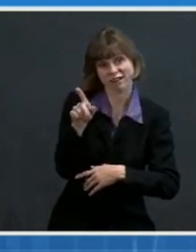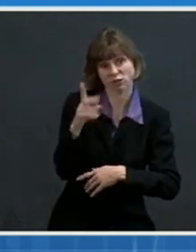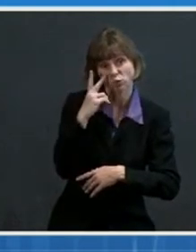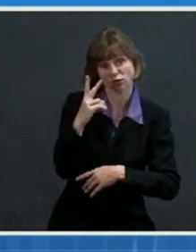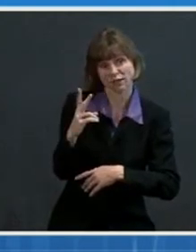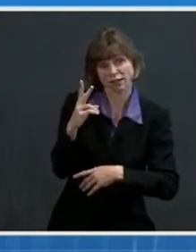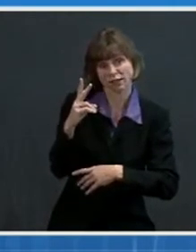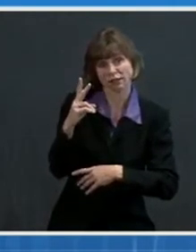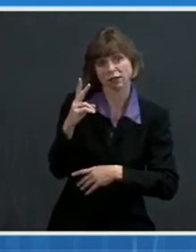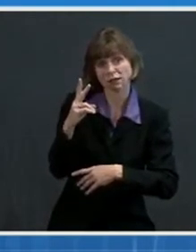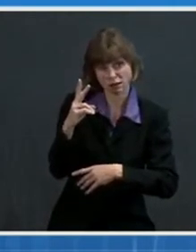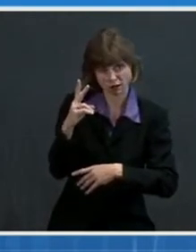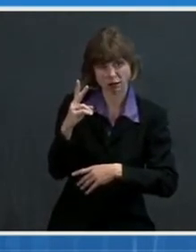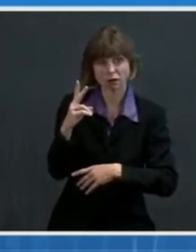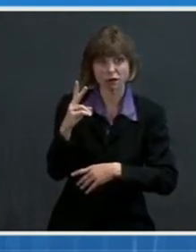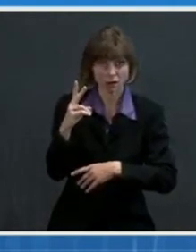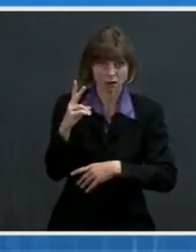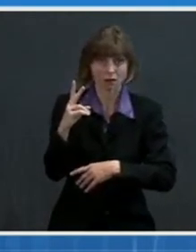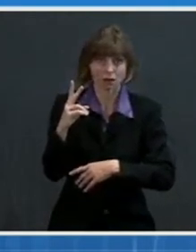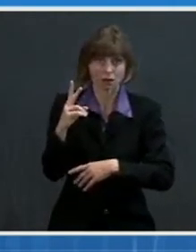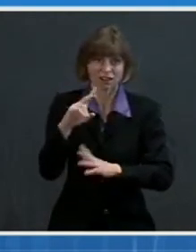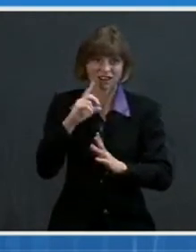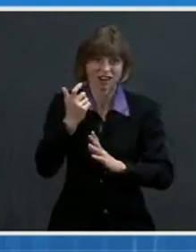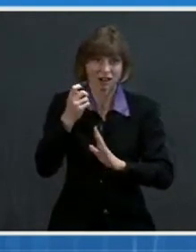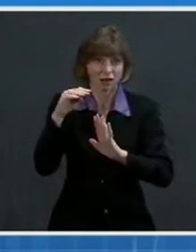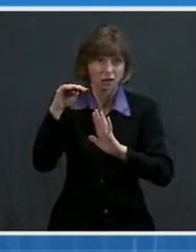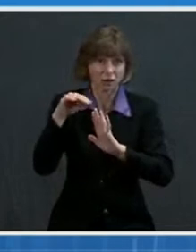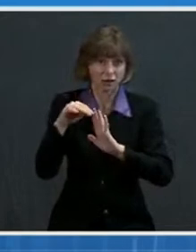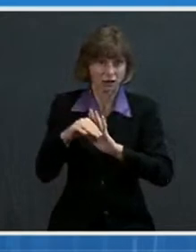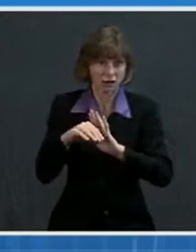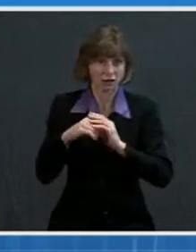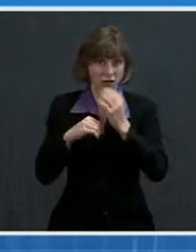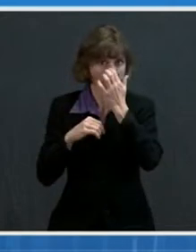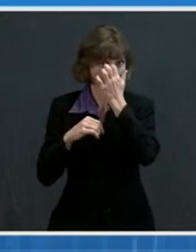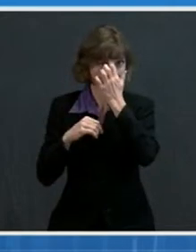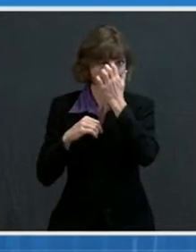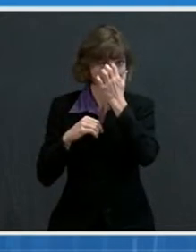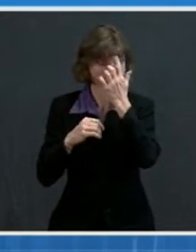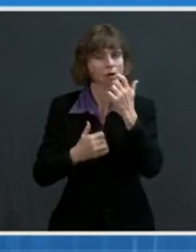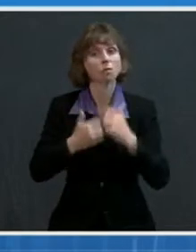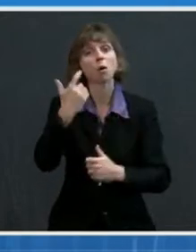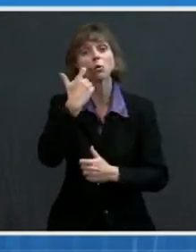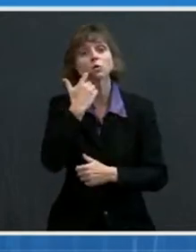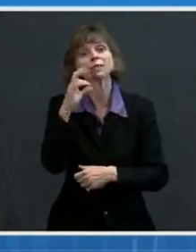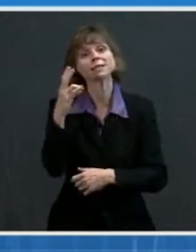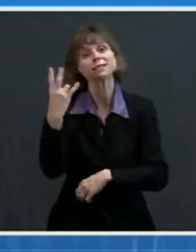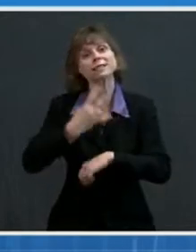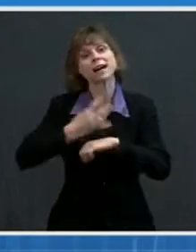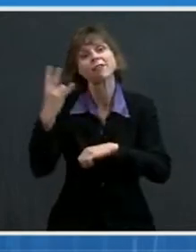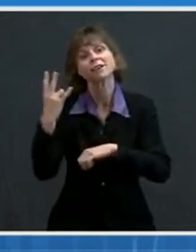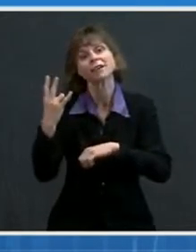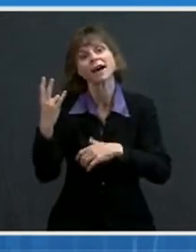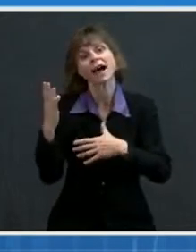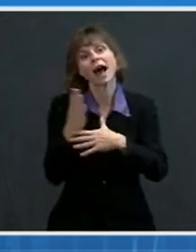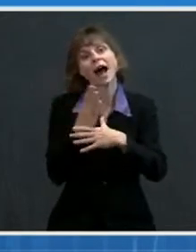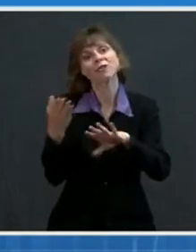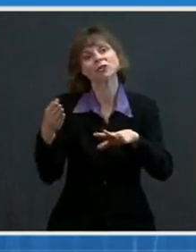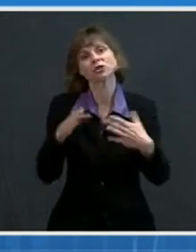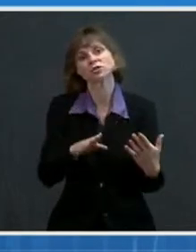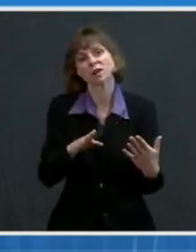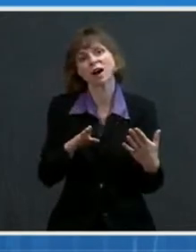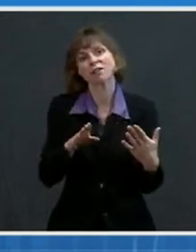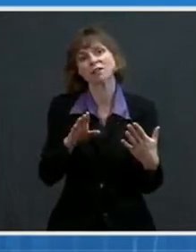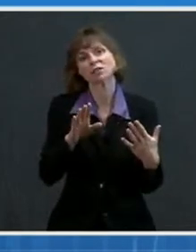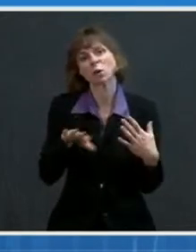there is a leveling off of the decline. And the most recent seven-day average of deaths is slightly lower than